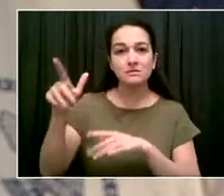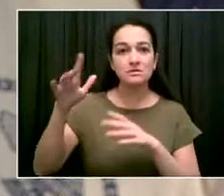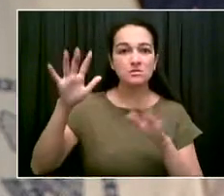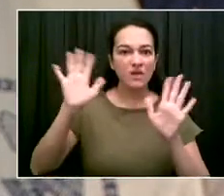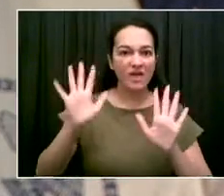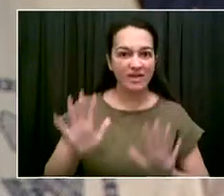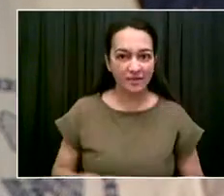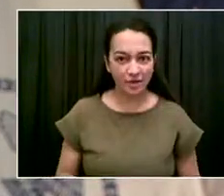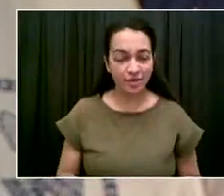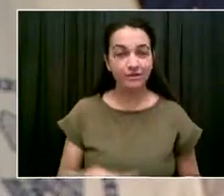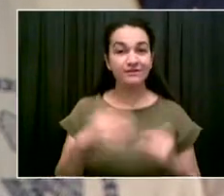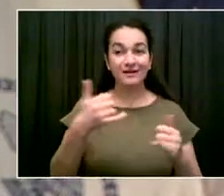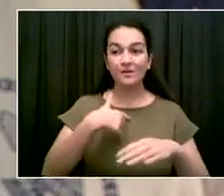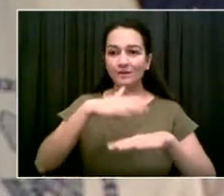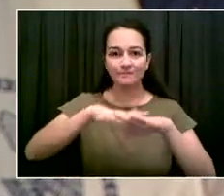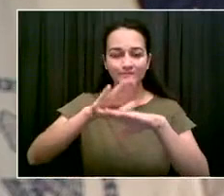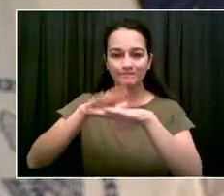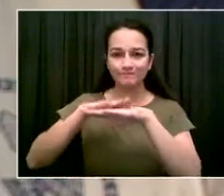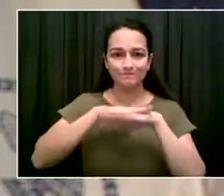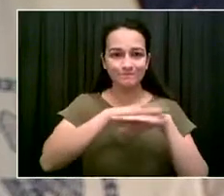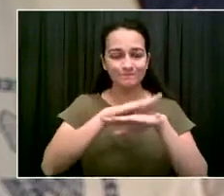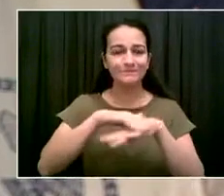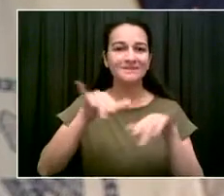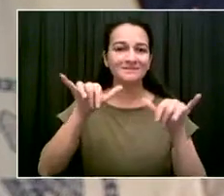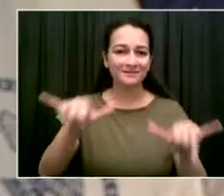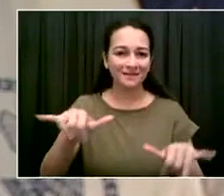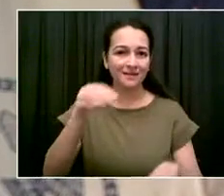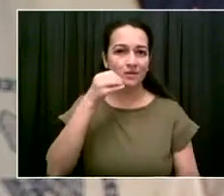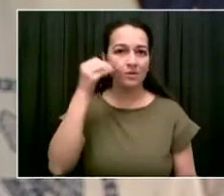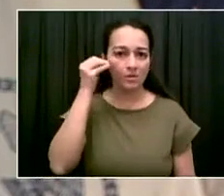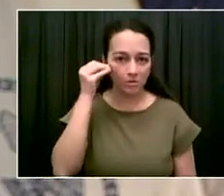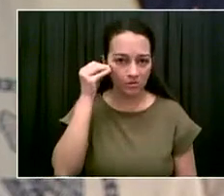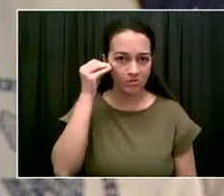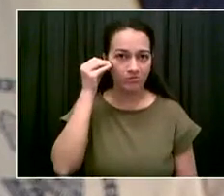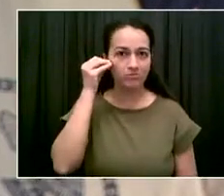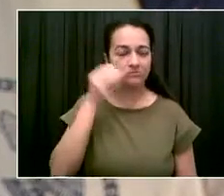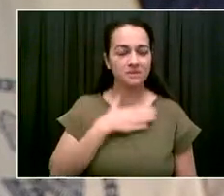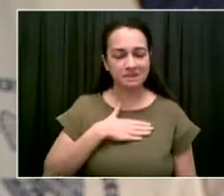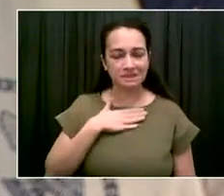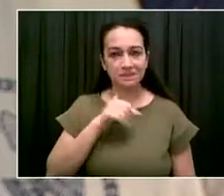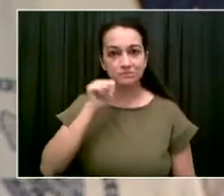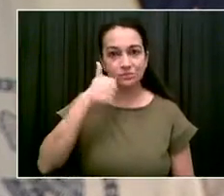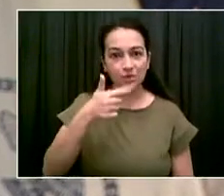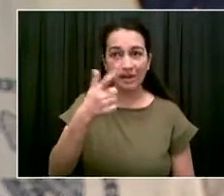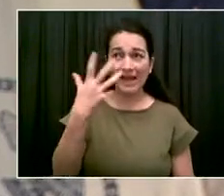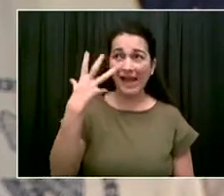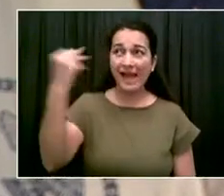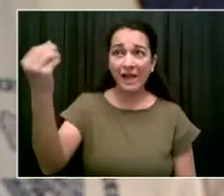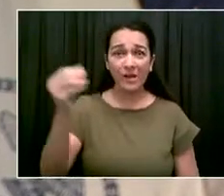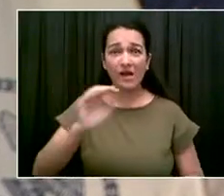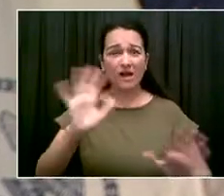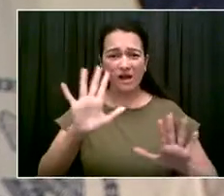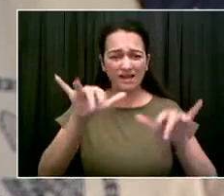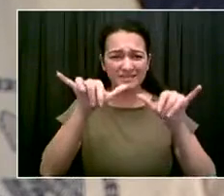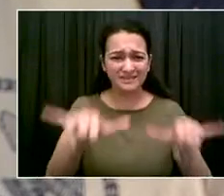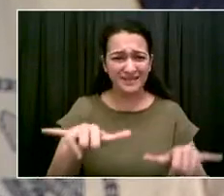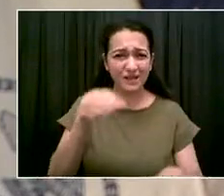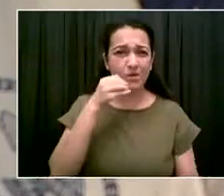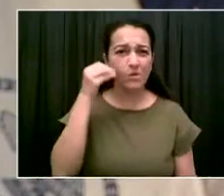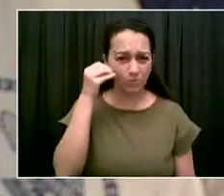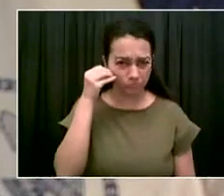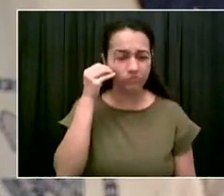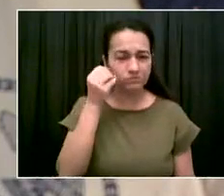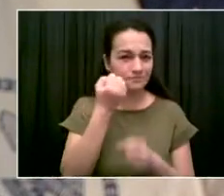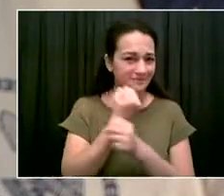alter your plans, prepare your plans for tomorrow, stay in to the maximum extent possible. So we have been constant